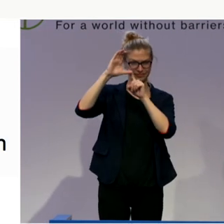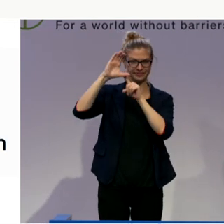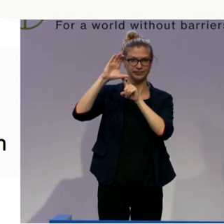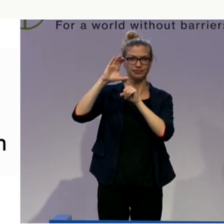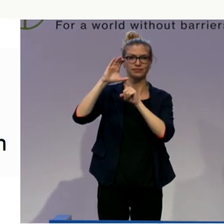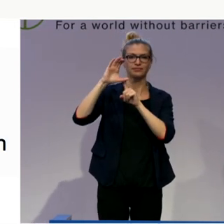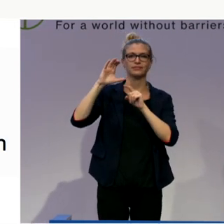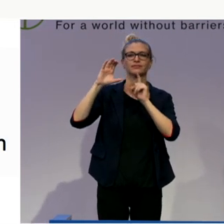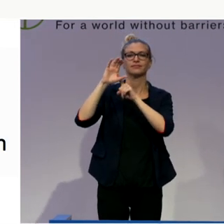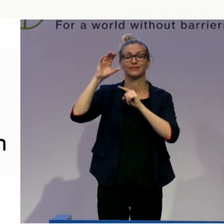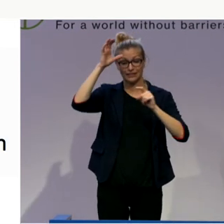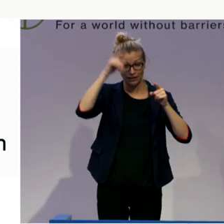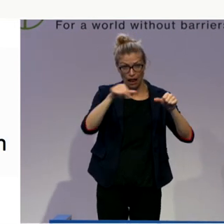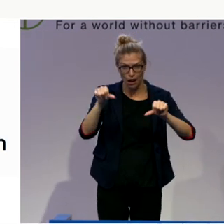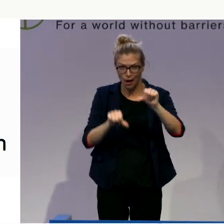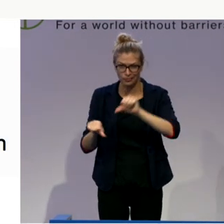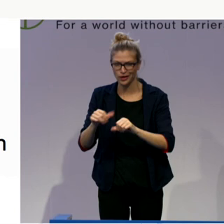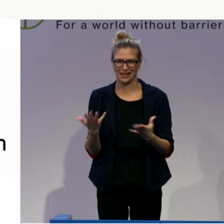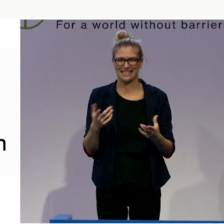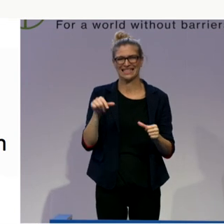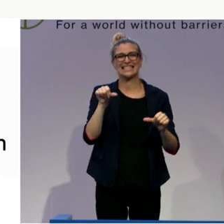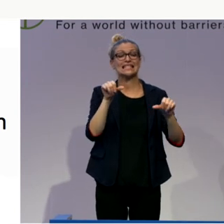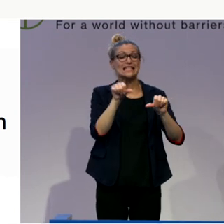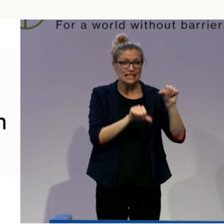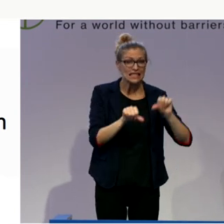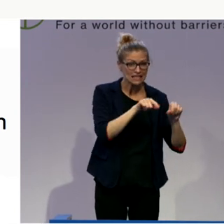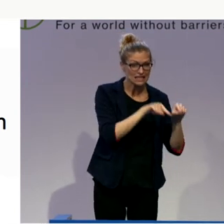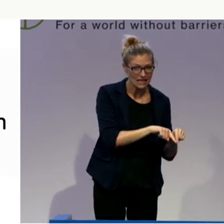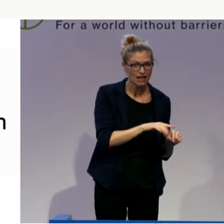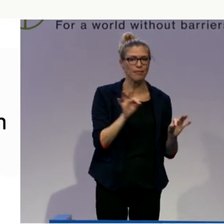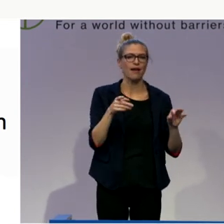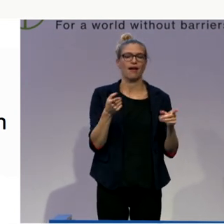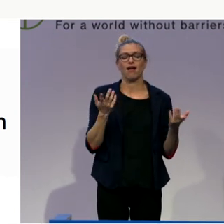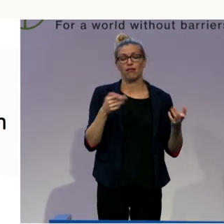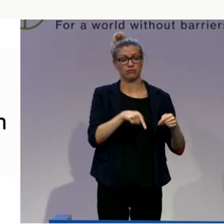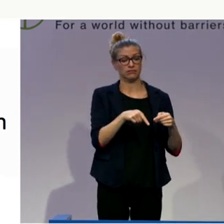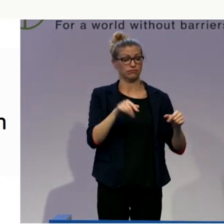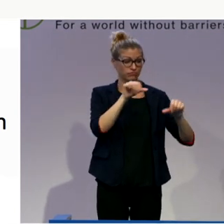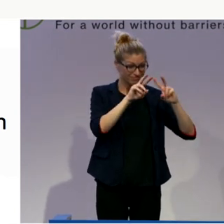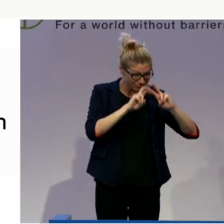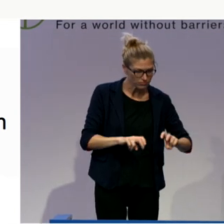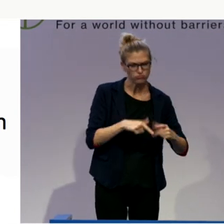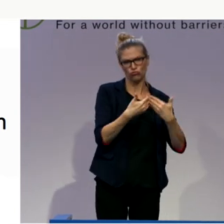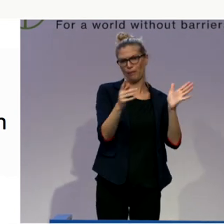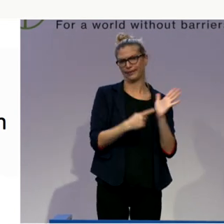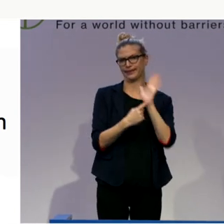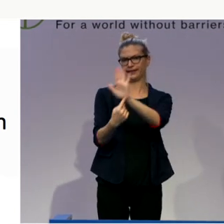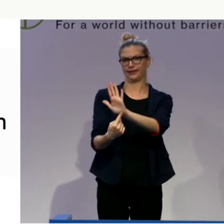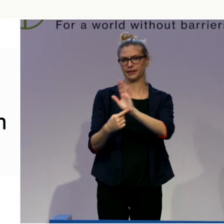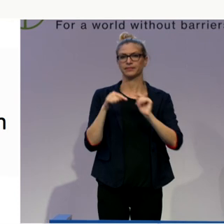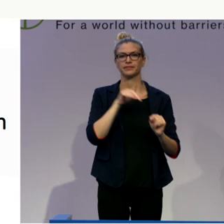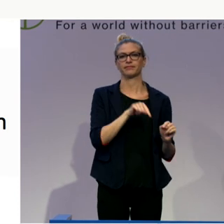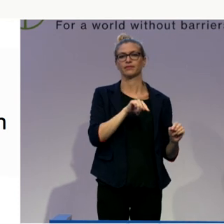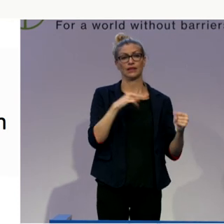Sometimes it is done in a laboratory, but it is very often a discussion in our societies going on, on